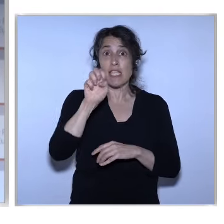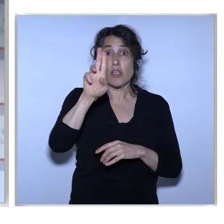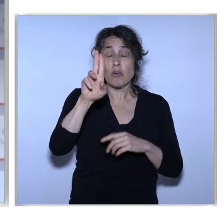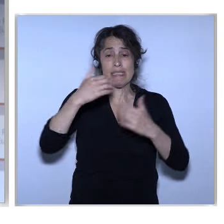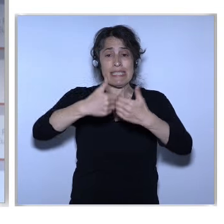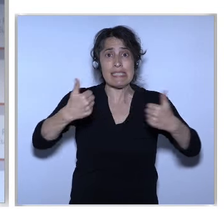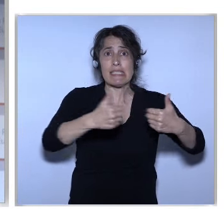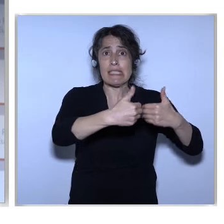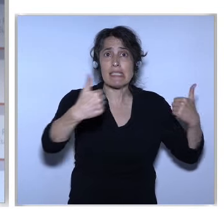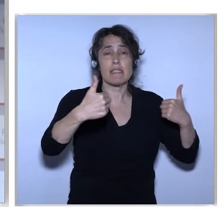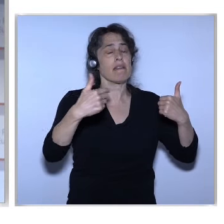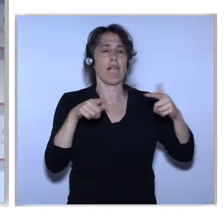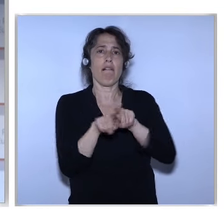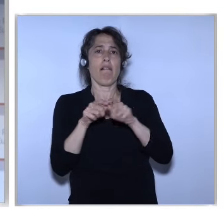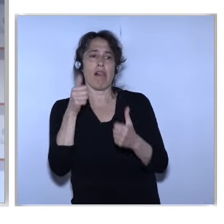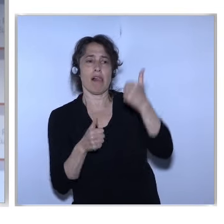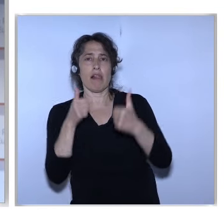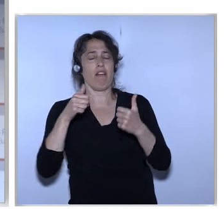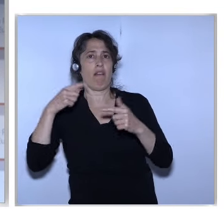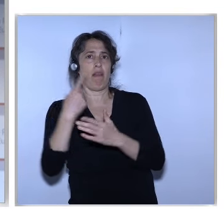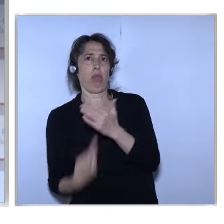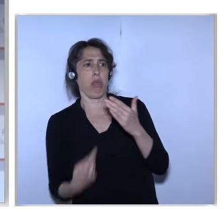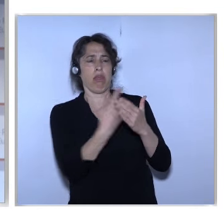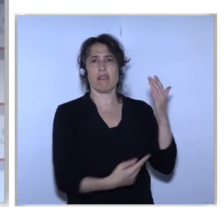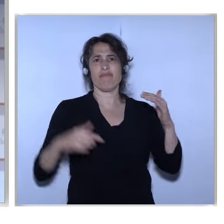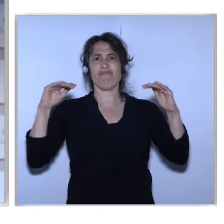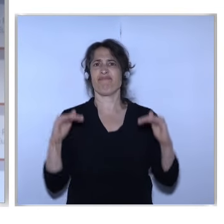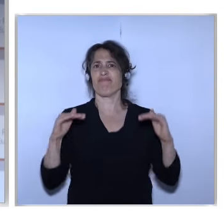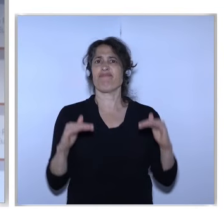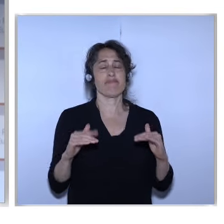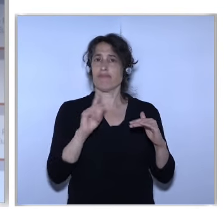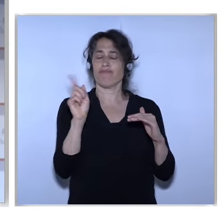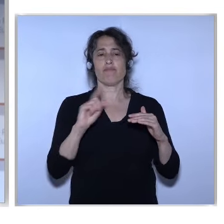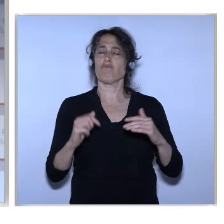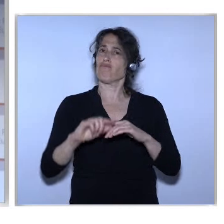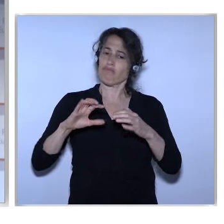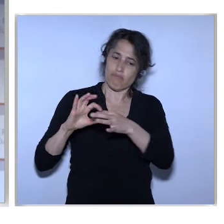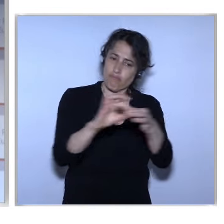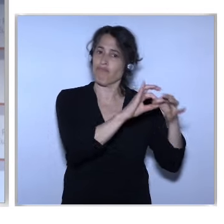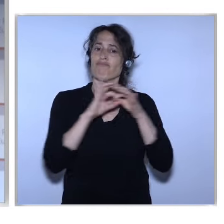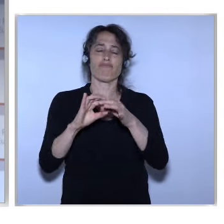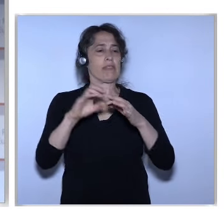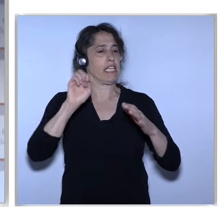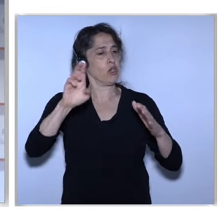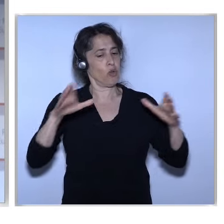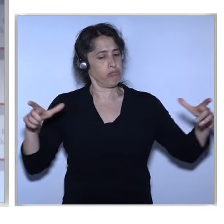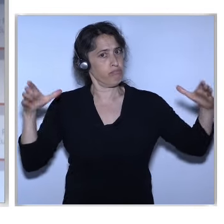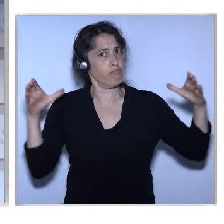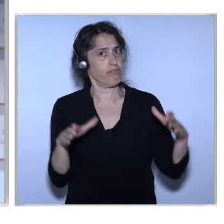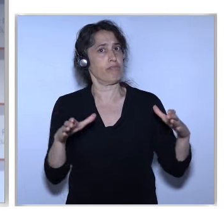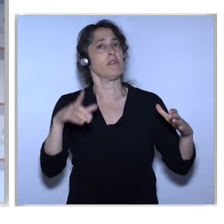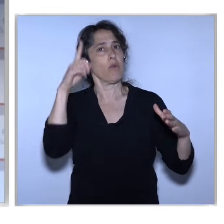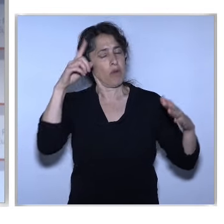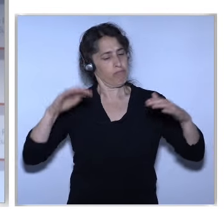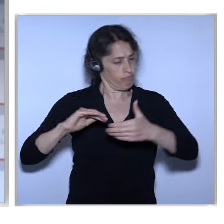competition Instead, we should spend more energy on creating the right conditions For